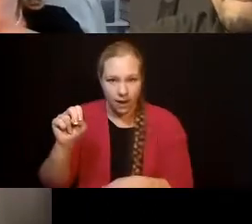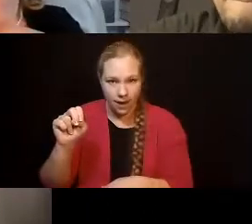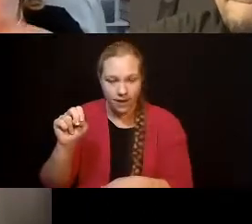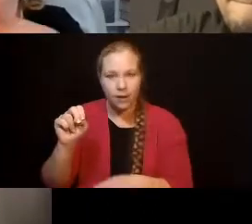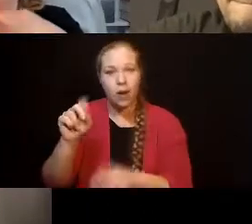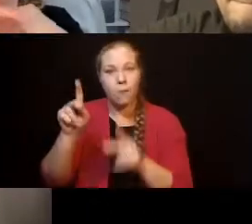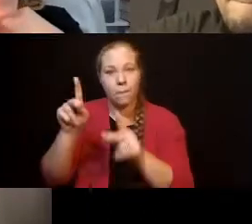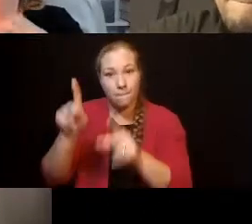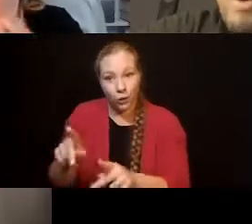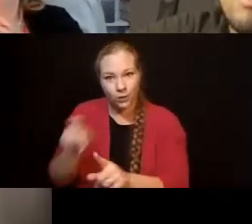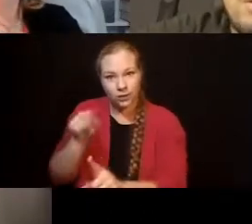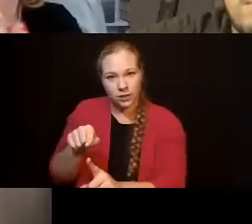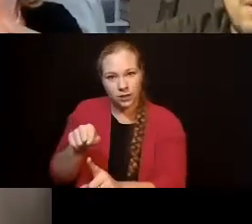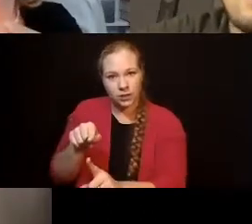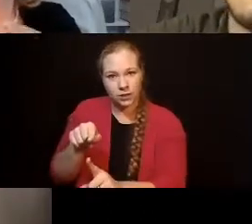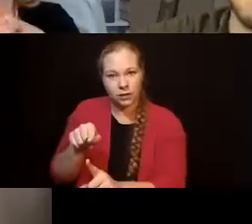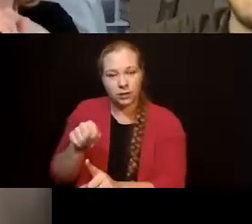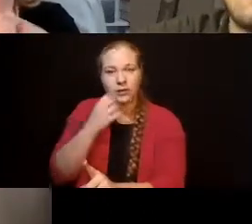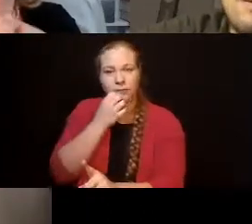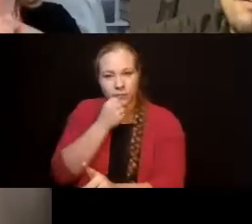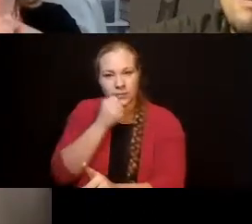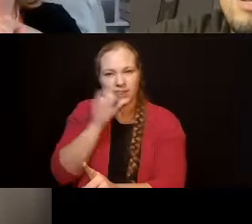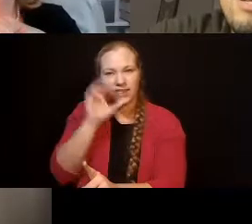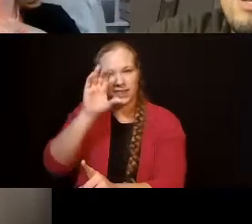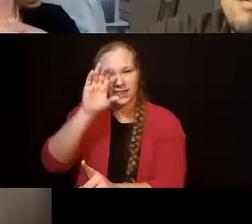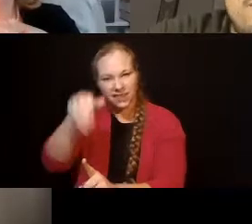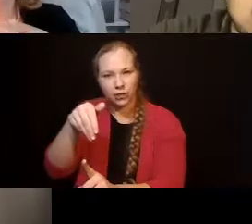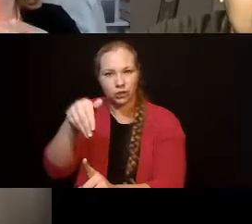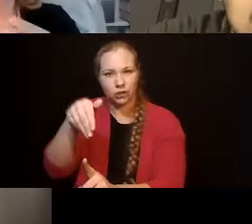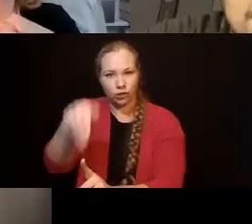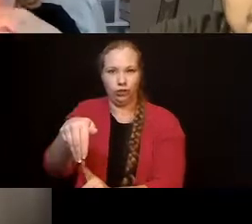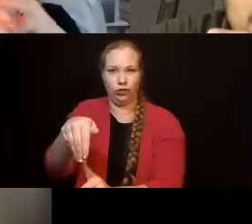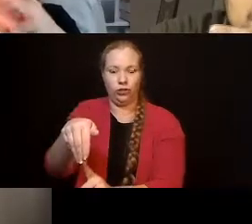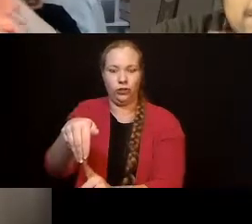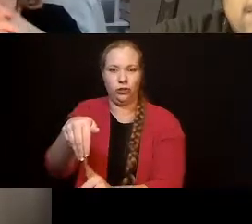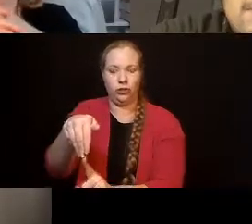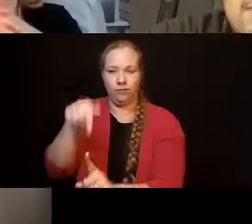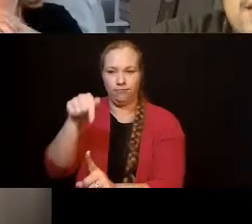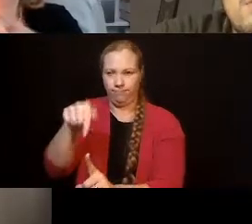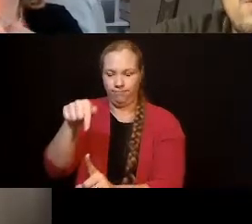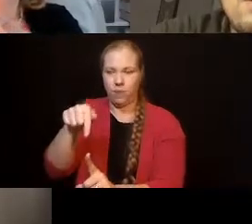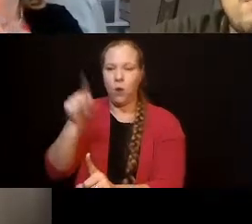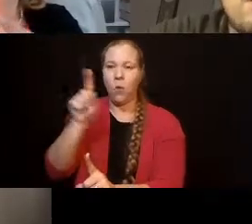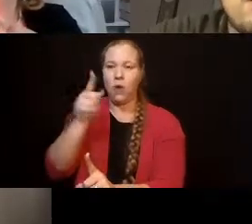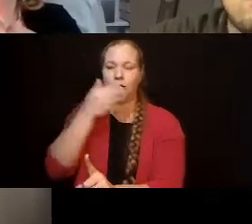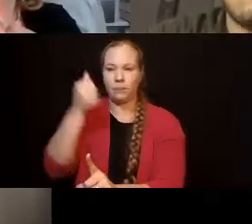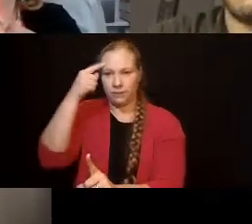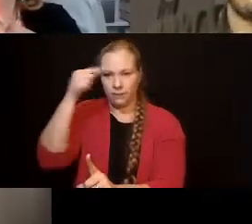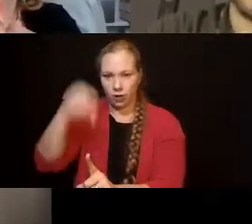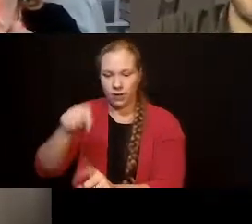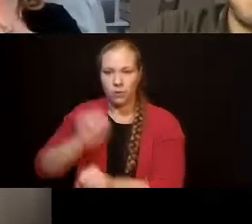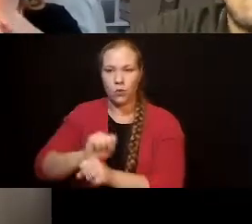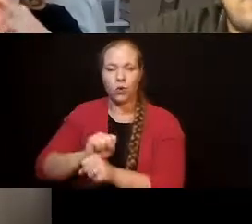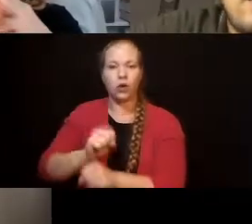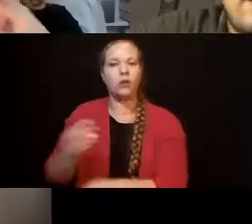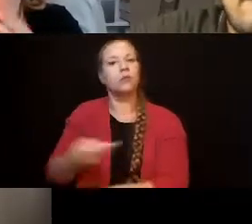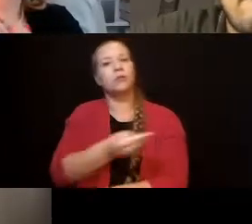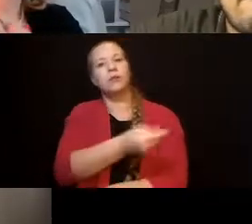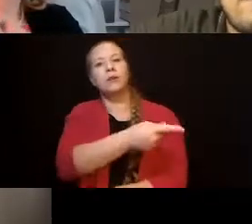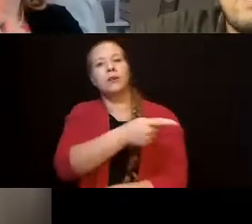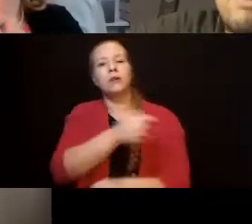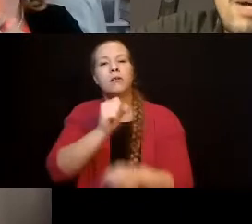find him a job, she looked for where's a place he can connect with peers, where music is important,